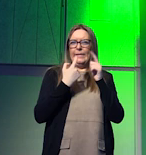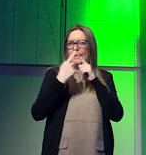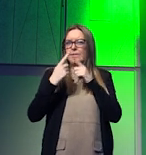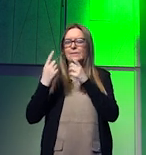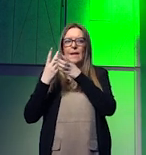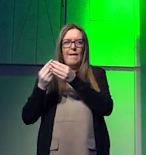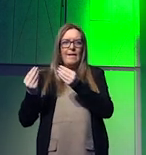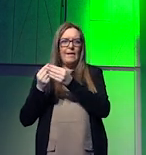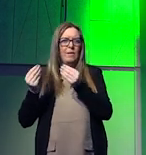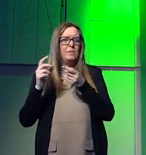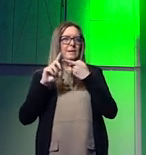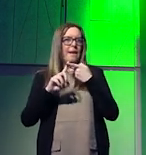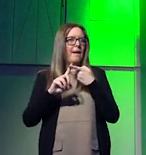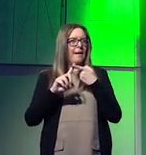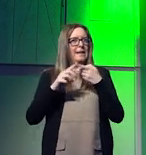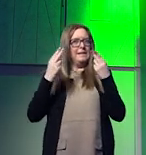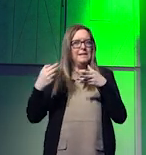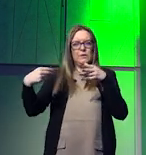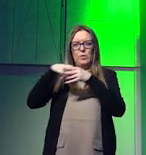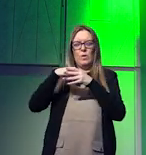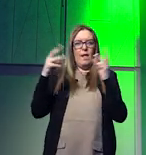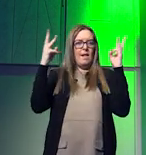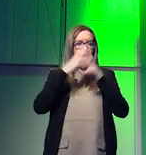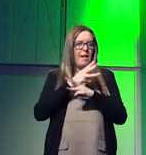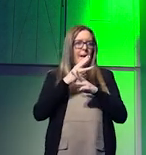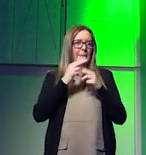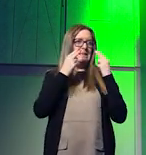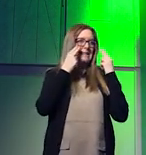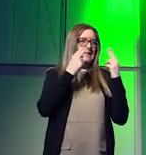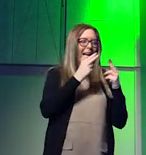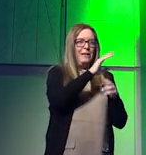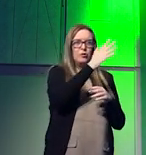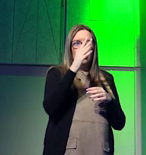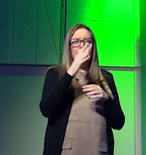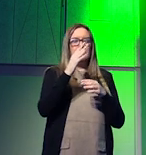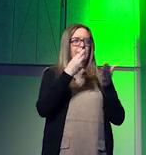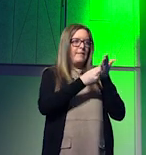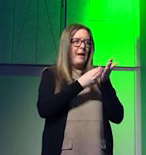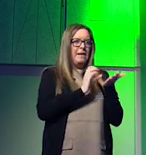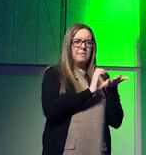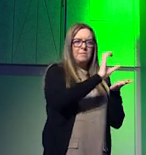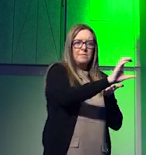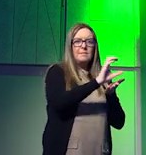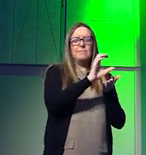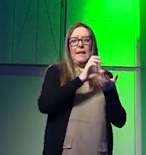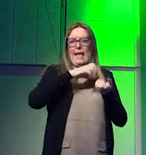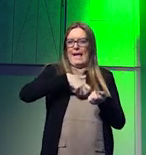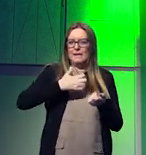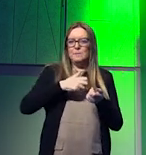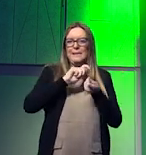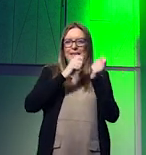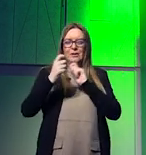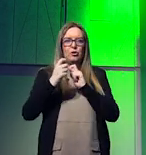for global south countries. It needs to include climate and nature finance, adaptation, research and collaboration.